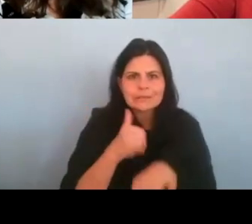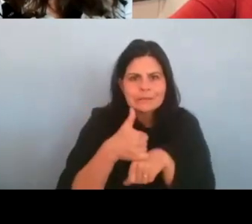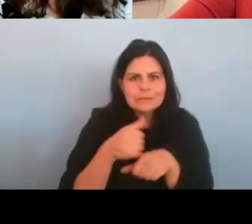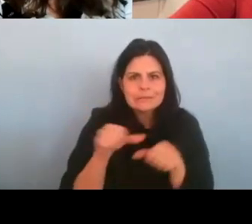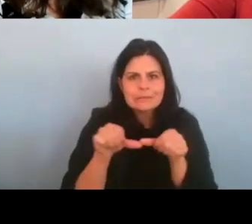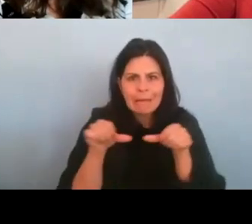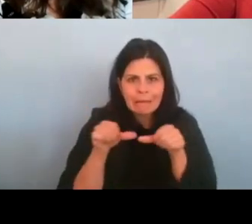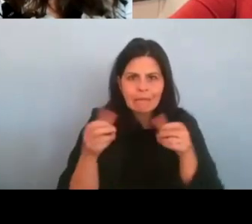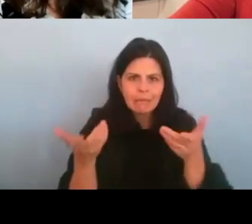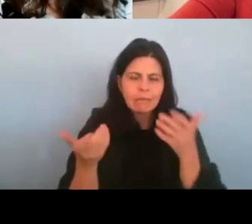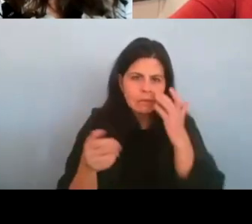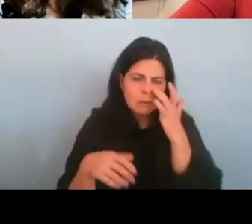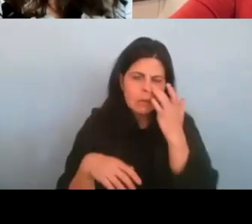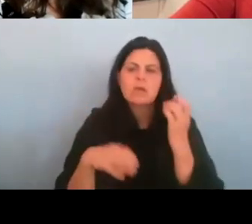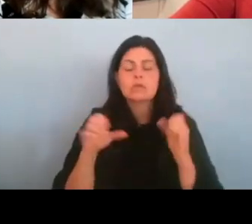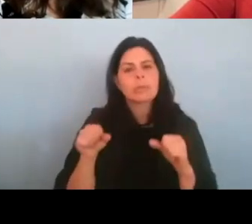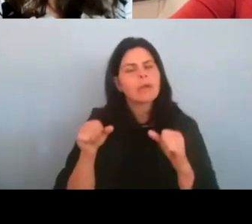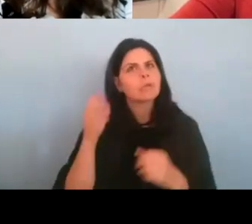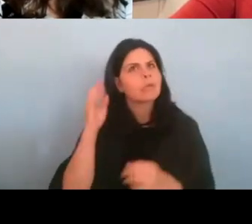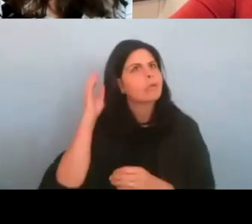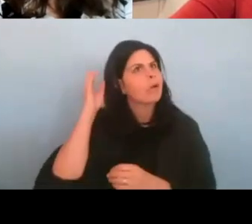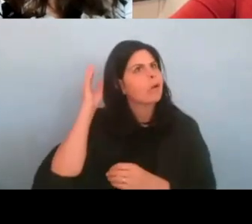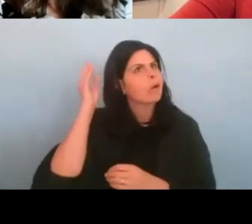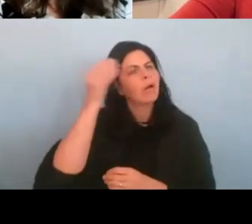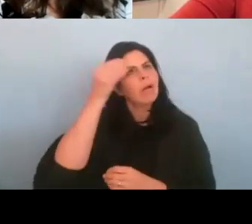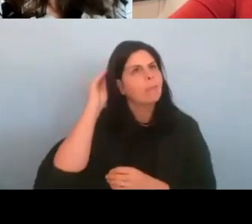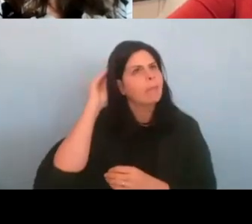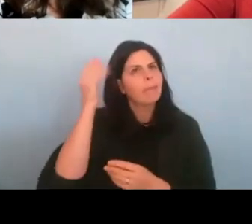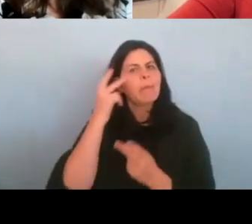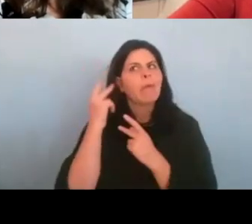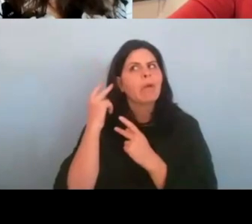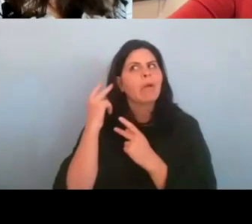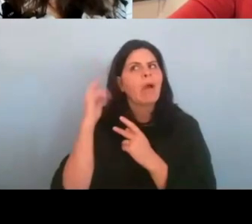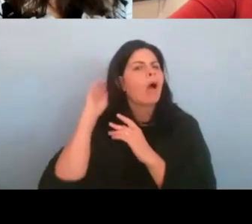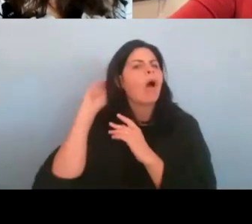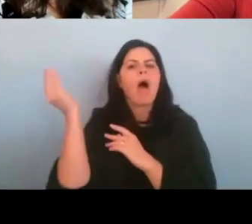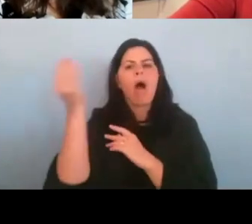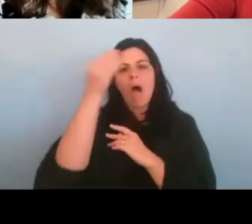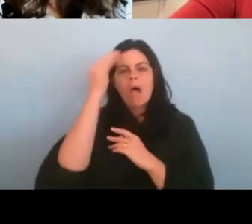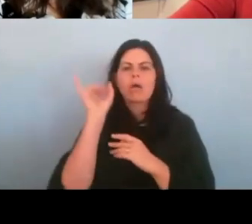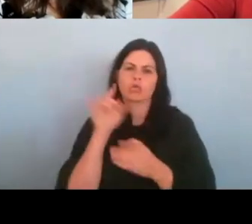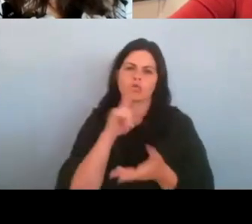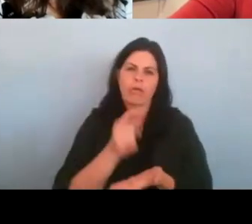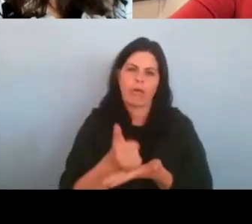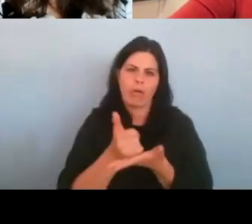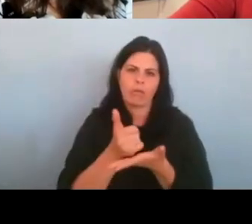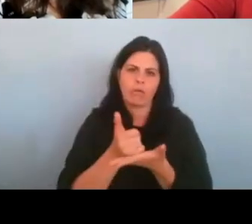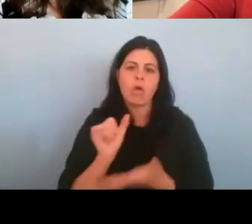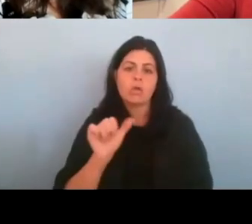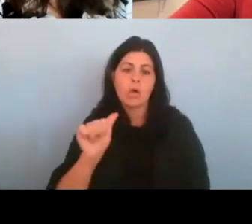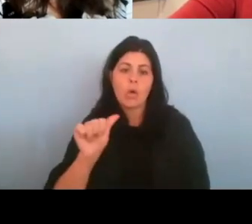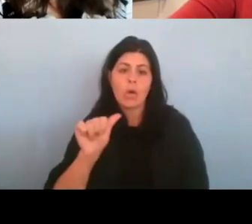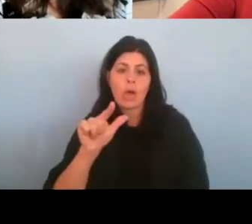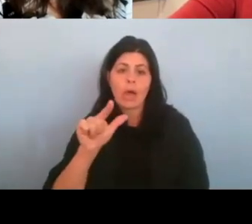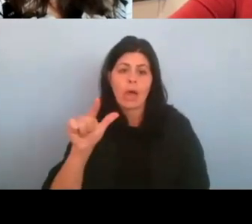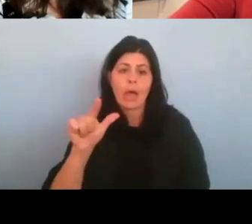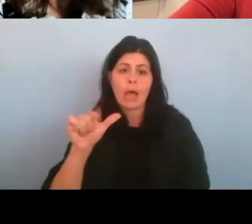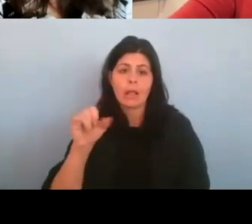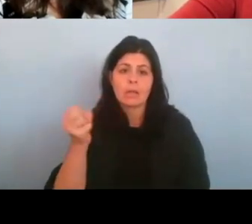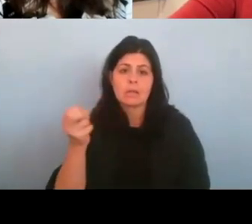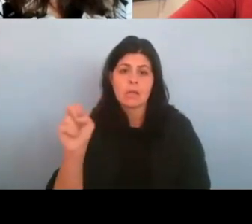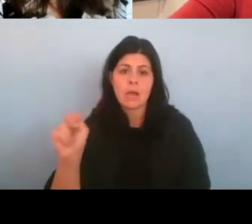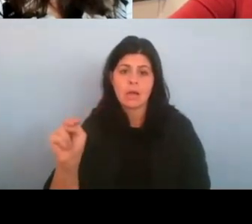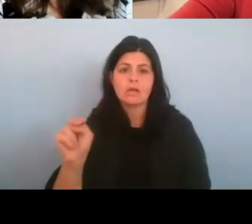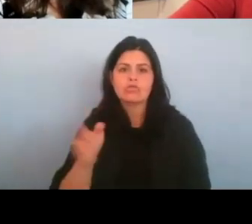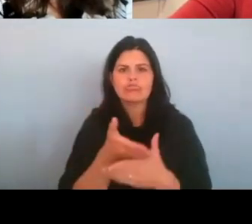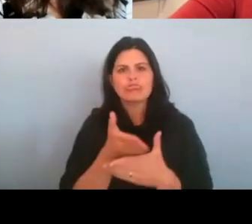to draw from those memories was really helpful. And I also, um, Alison, uh, shared, uh, videos of,